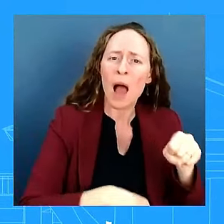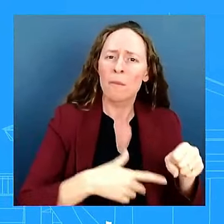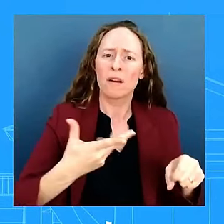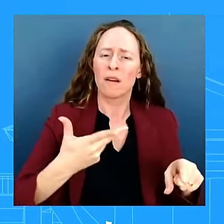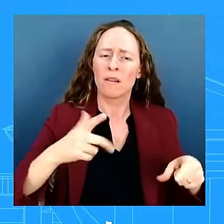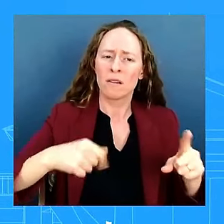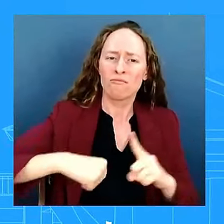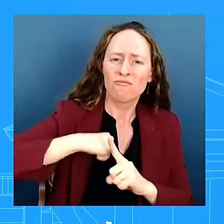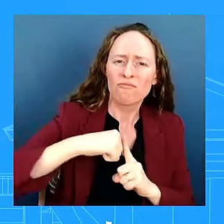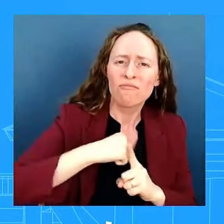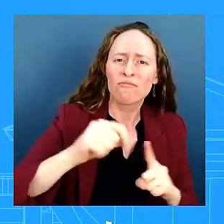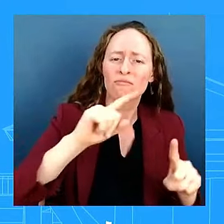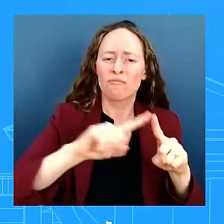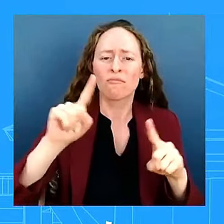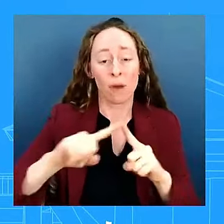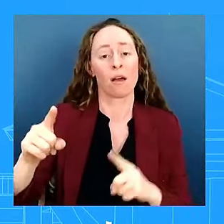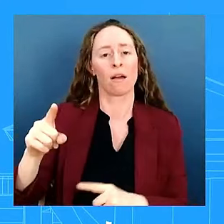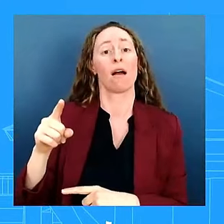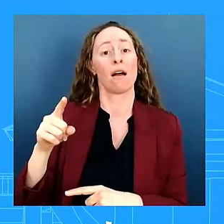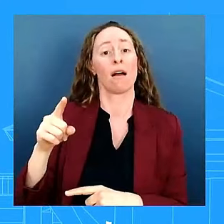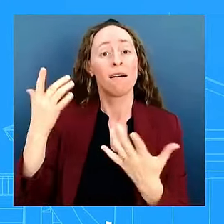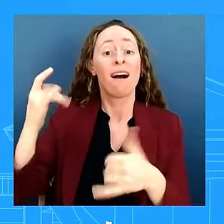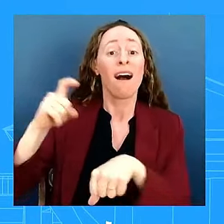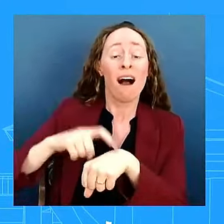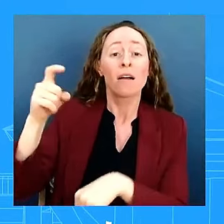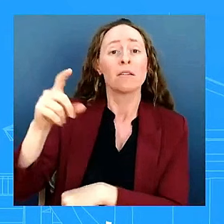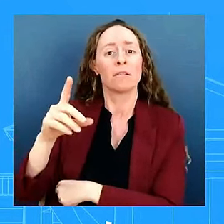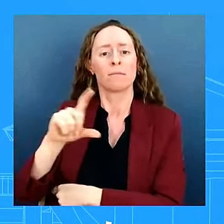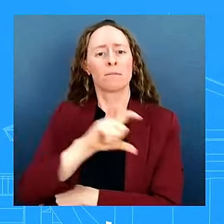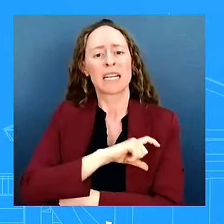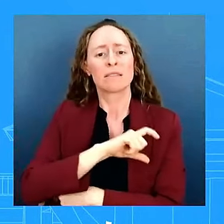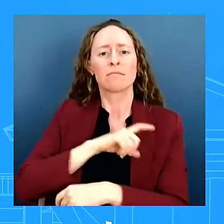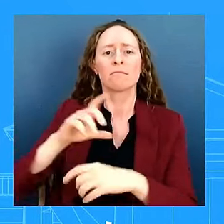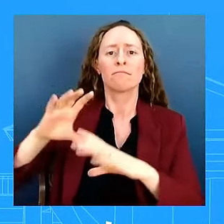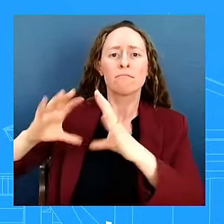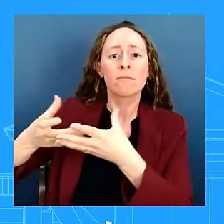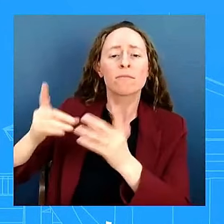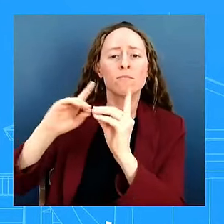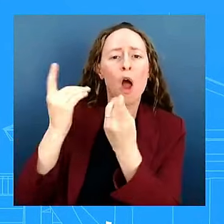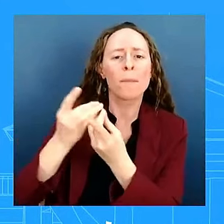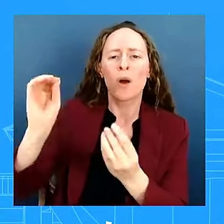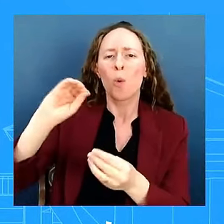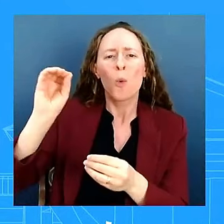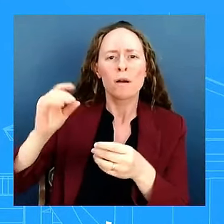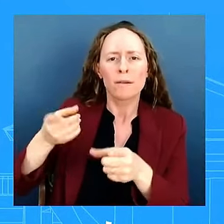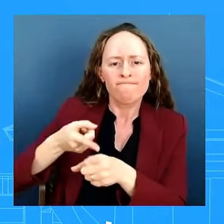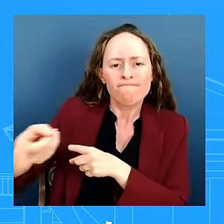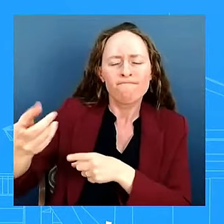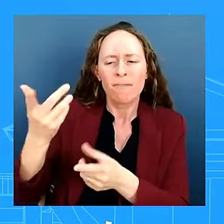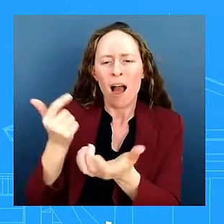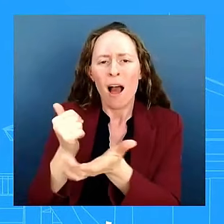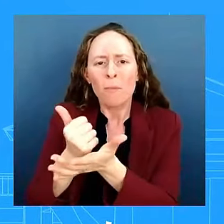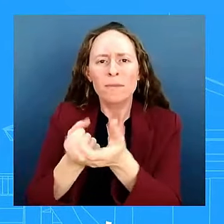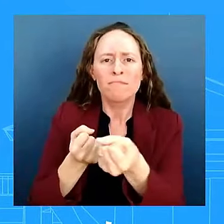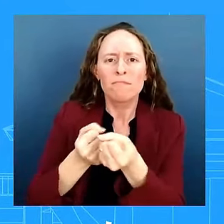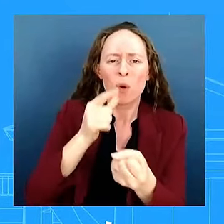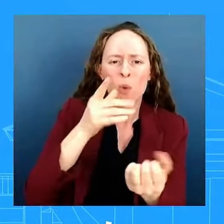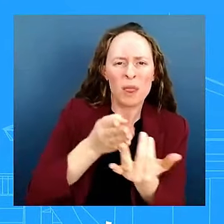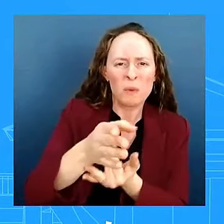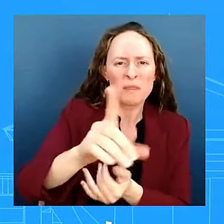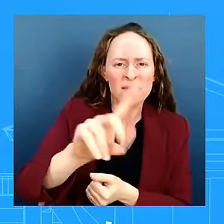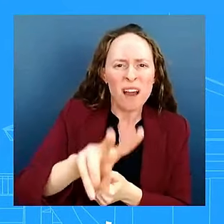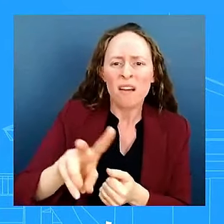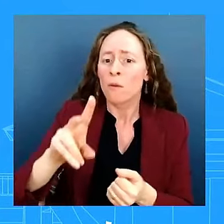that protected the abusers rather than the victims more often than not marital rape wasn't considered